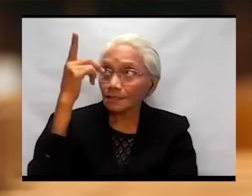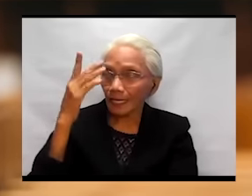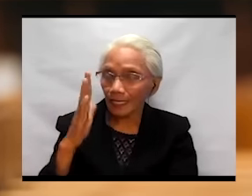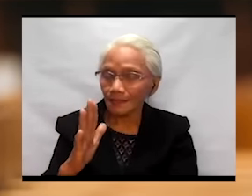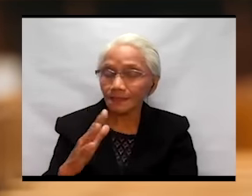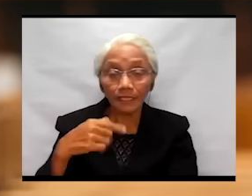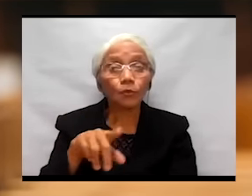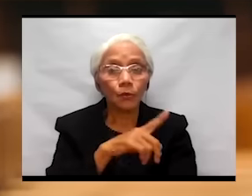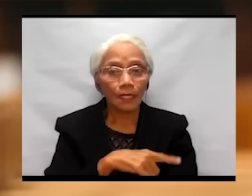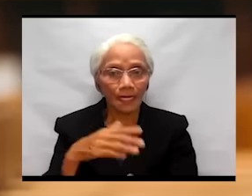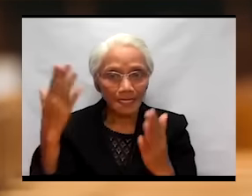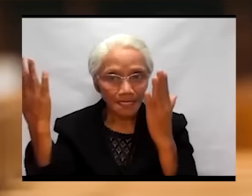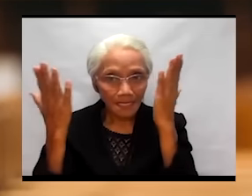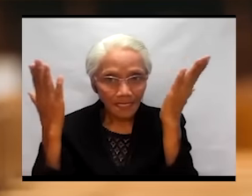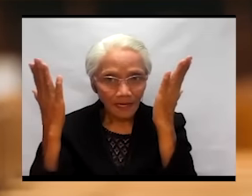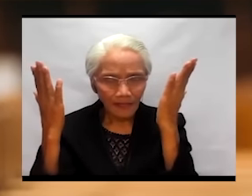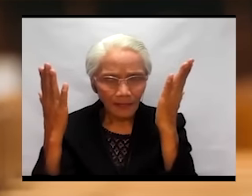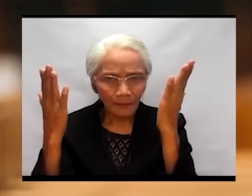the truly free